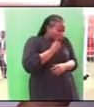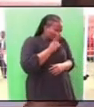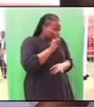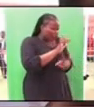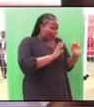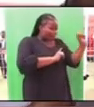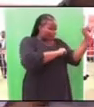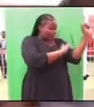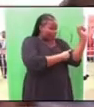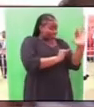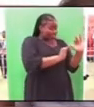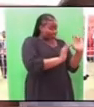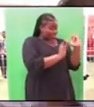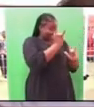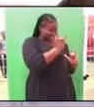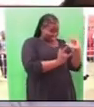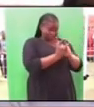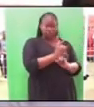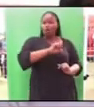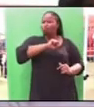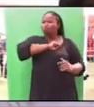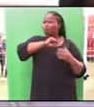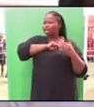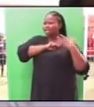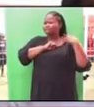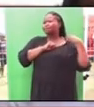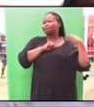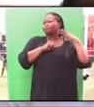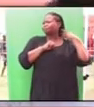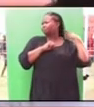stations. Comrades, there is a problem of...